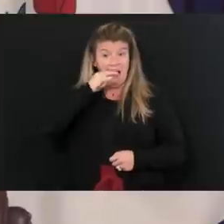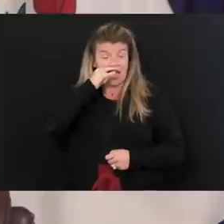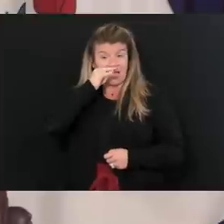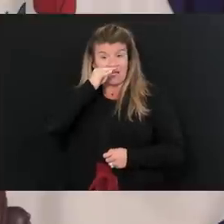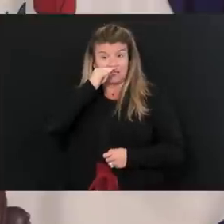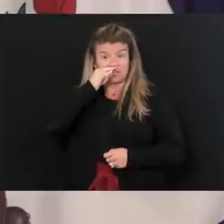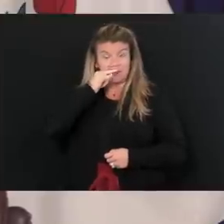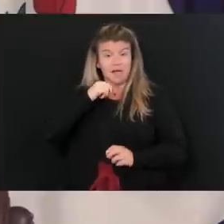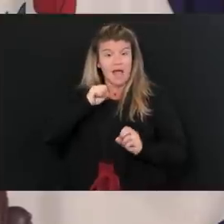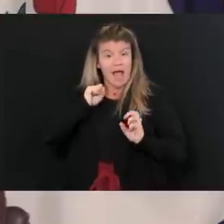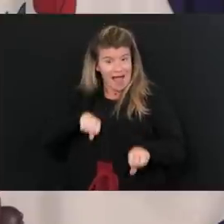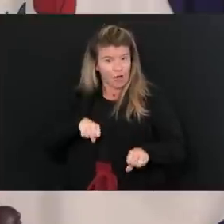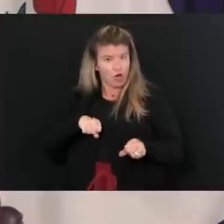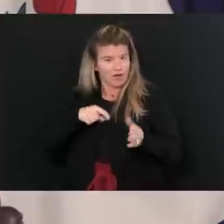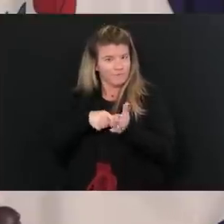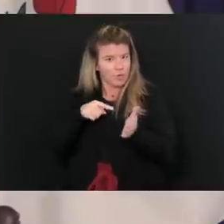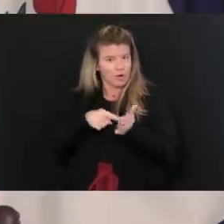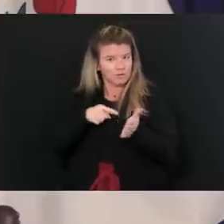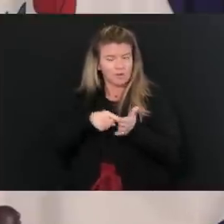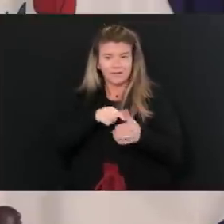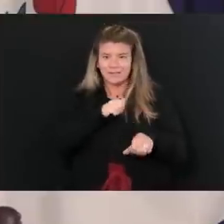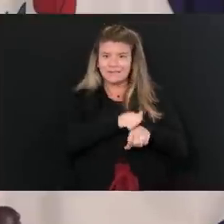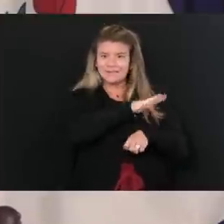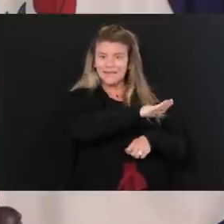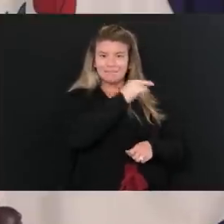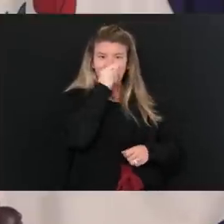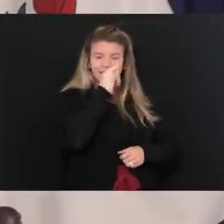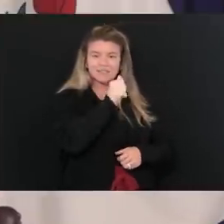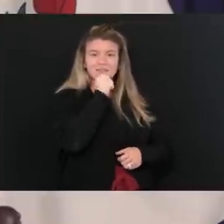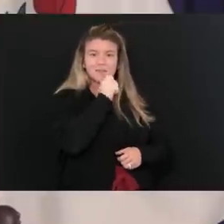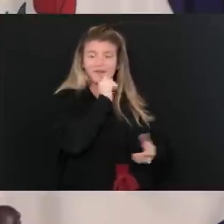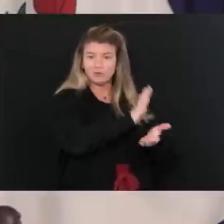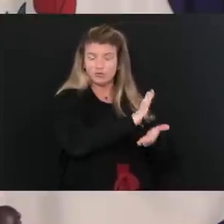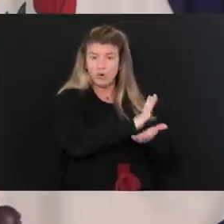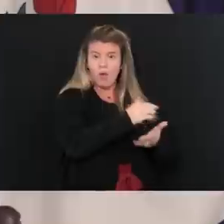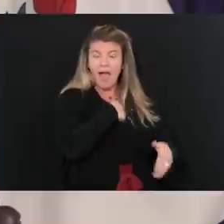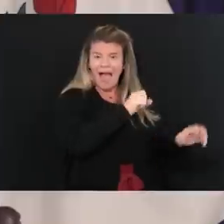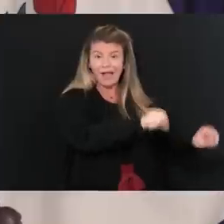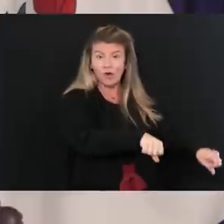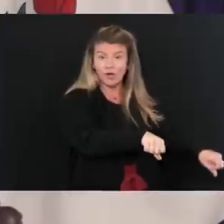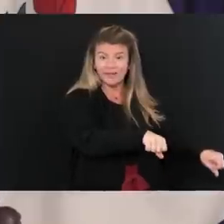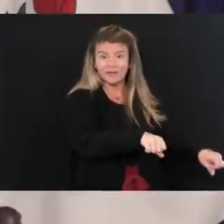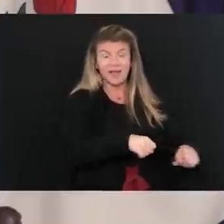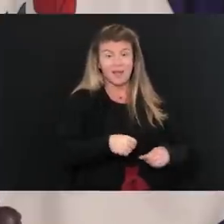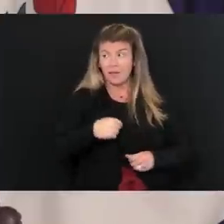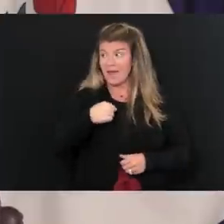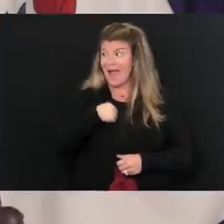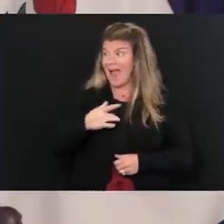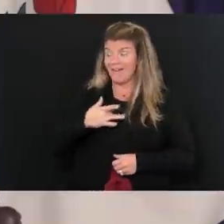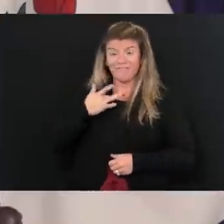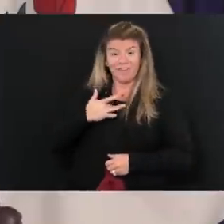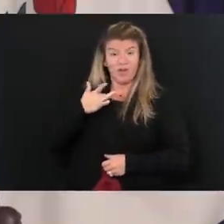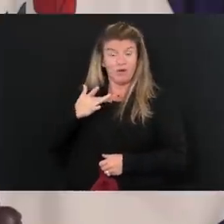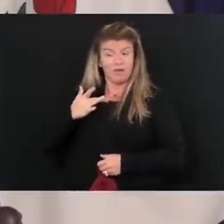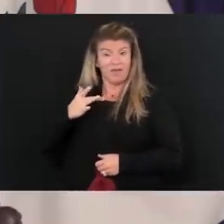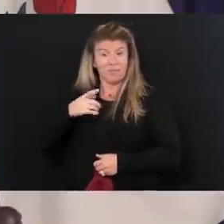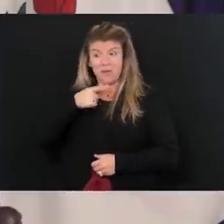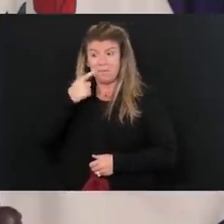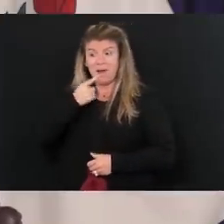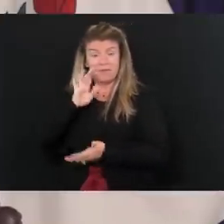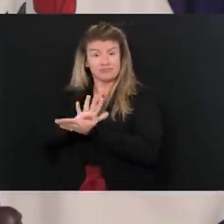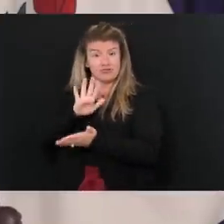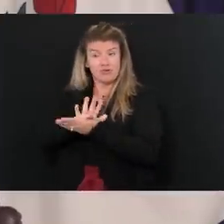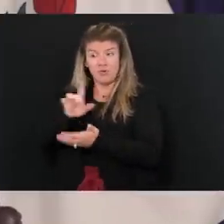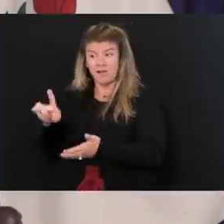really believe with all in me that the public school system does a terrific job with, and, and the teachers have